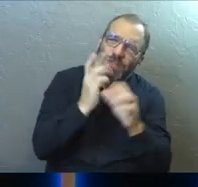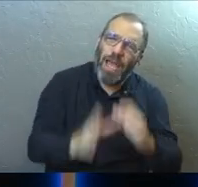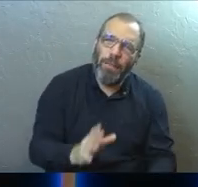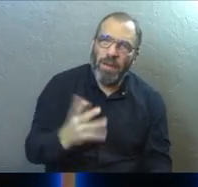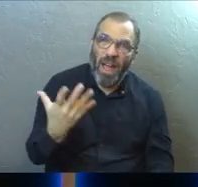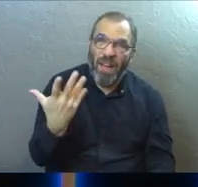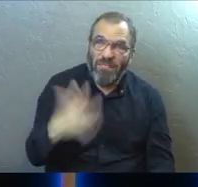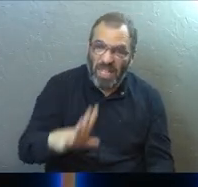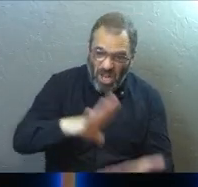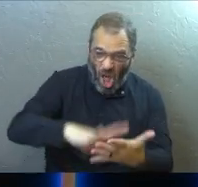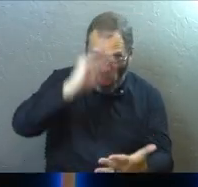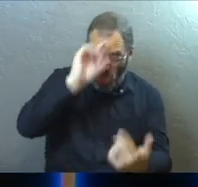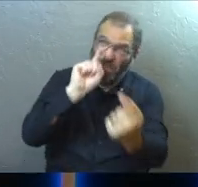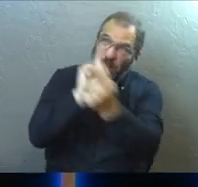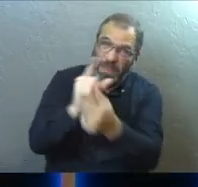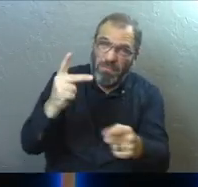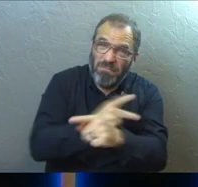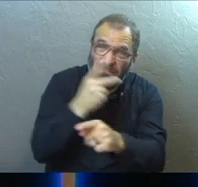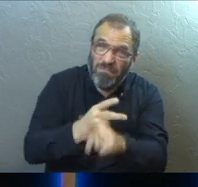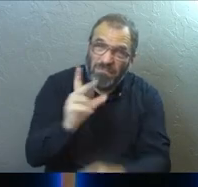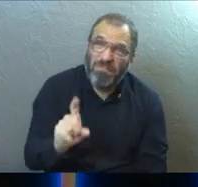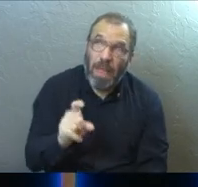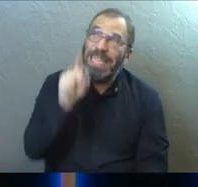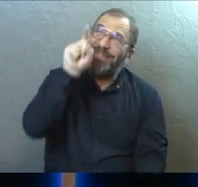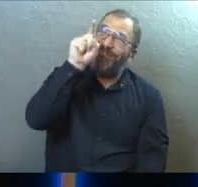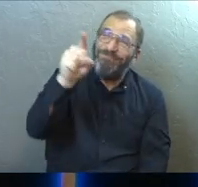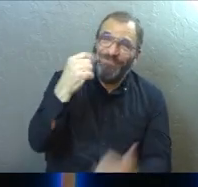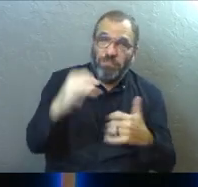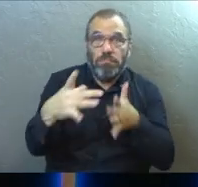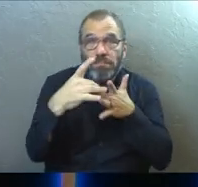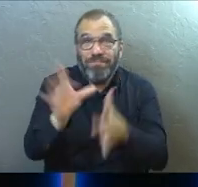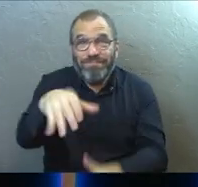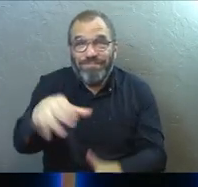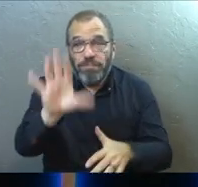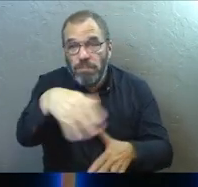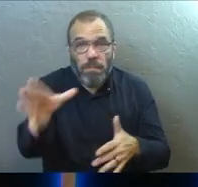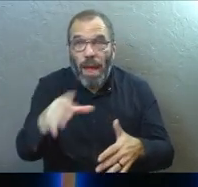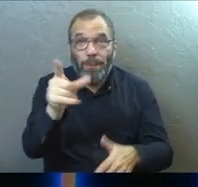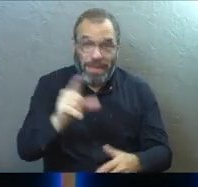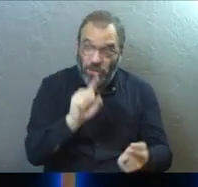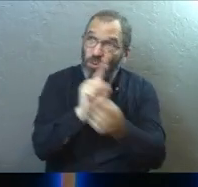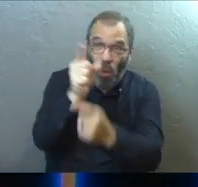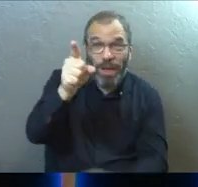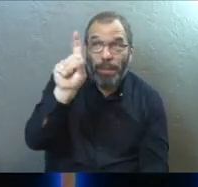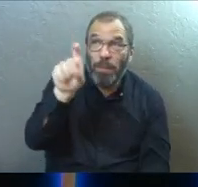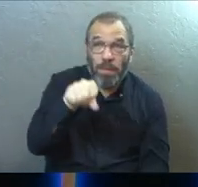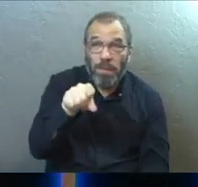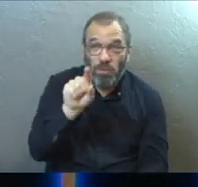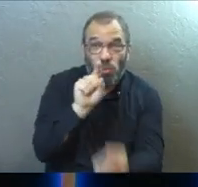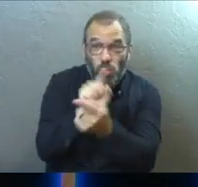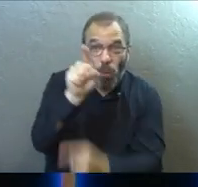Have you learned the skill of going to the shepherd? Because he's trying to guide you. But do you go to him?